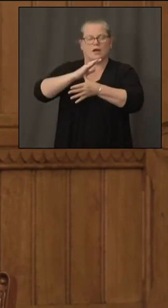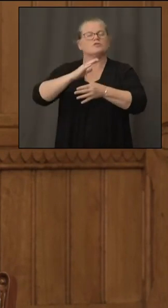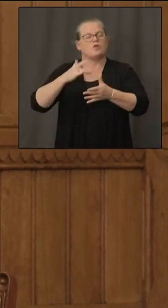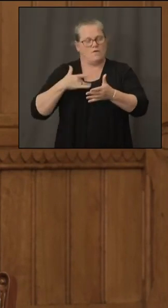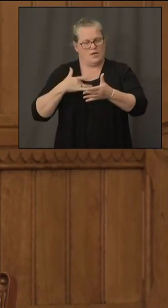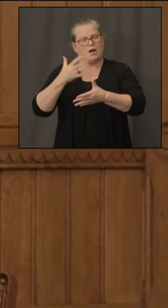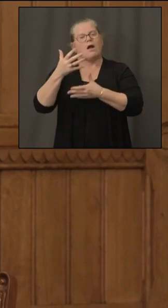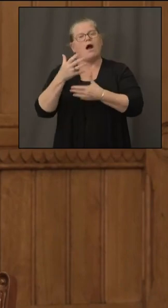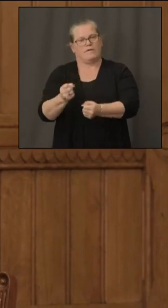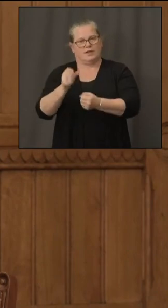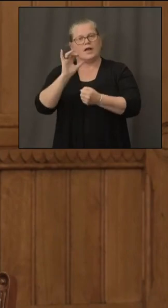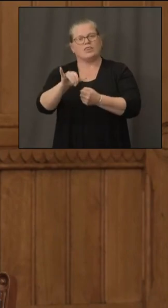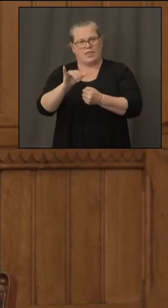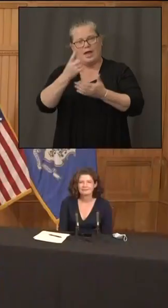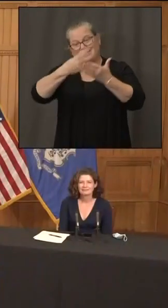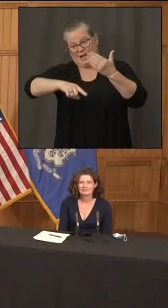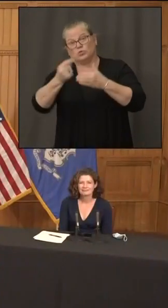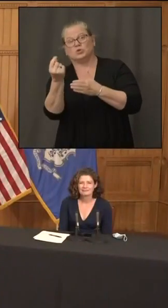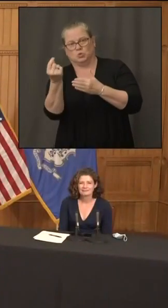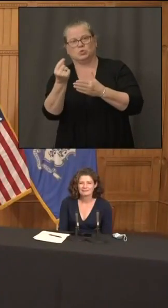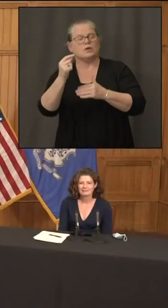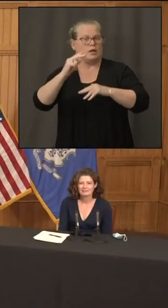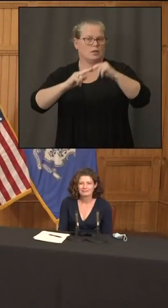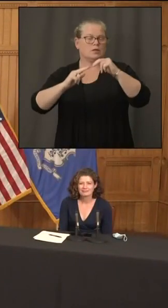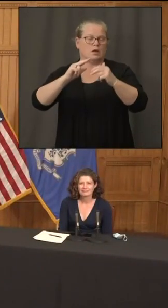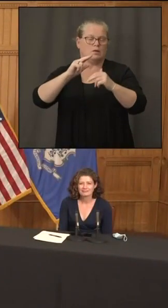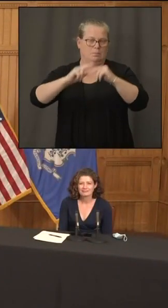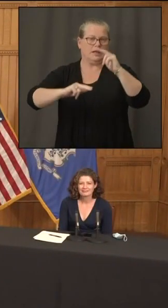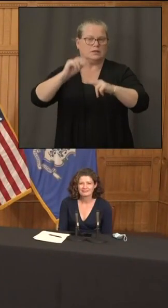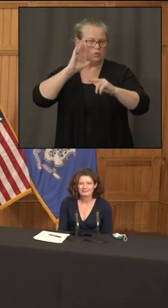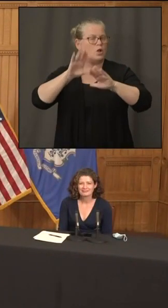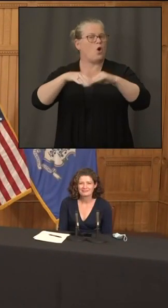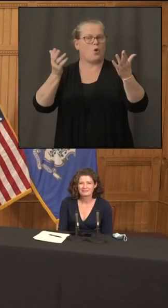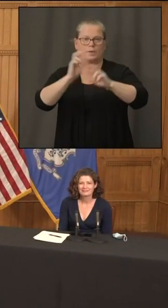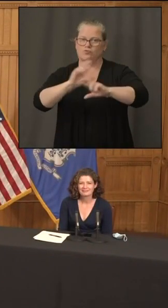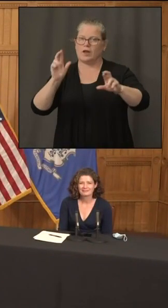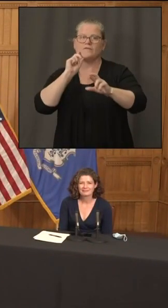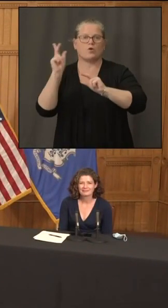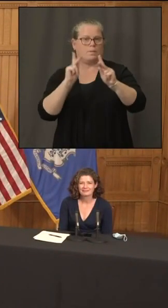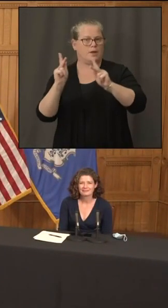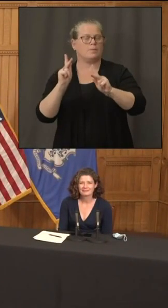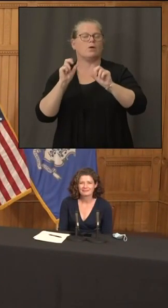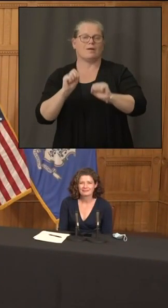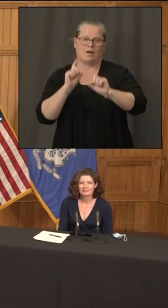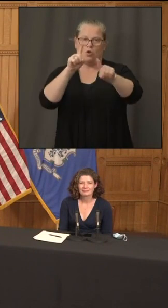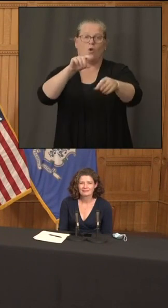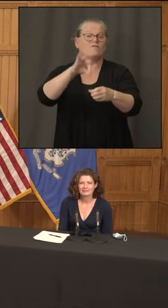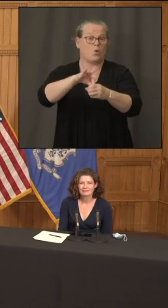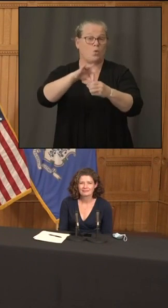be addressed channel three eyewitness news